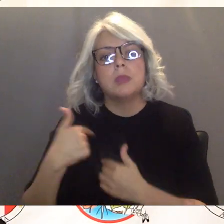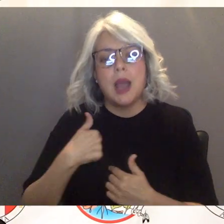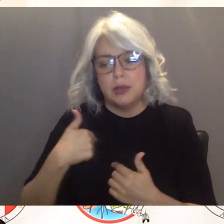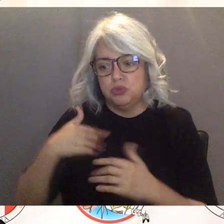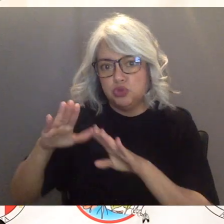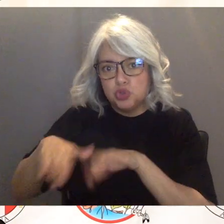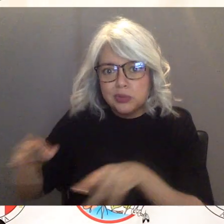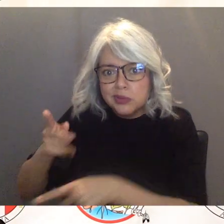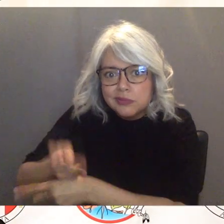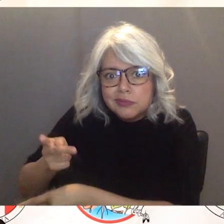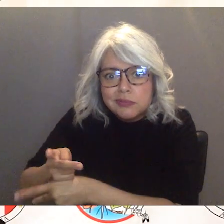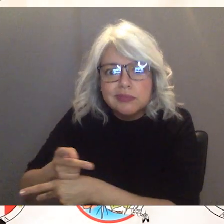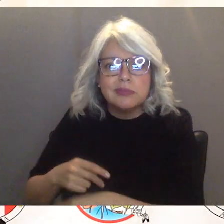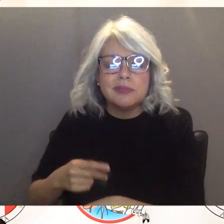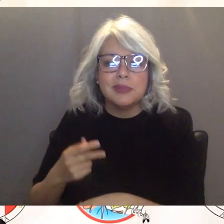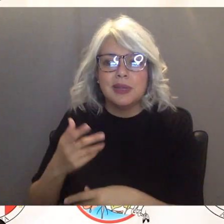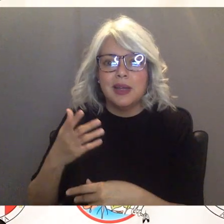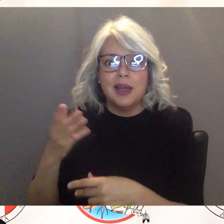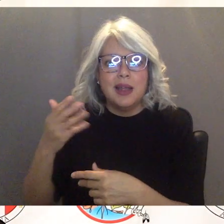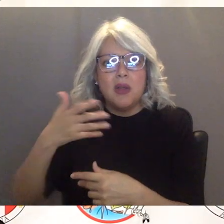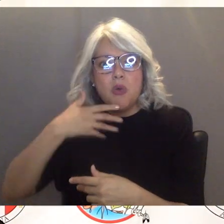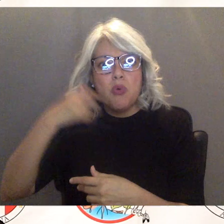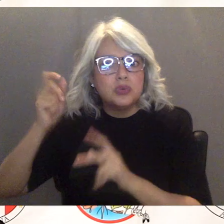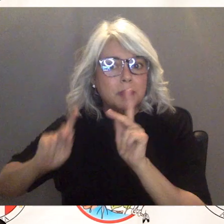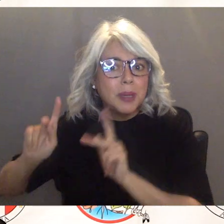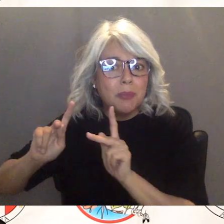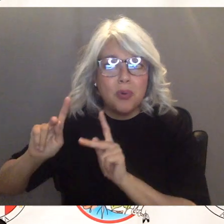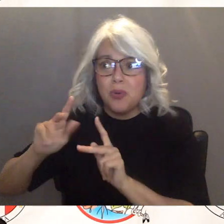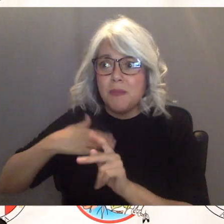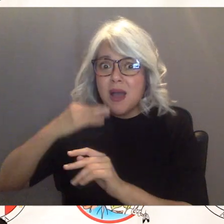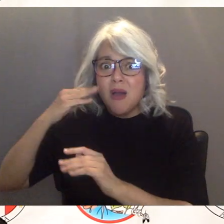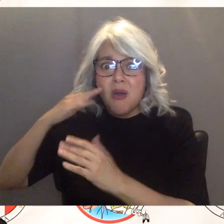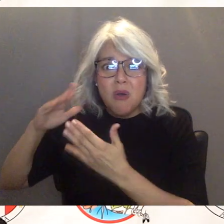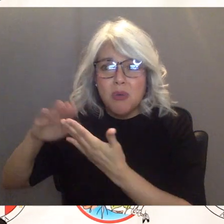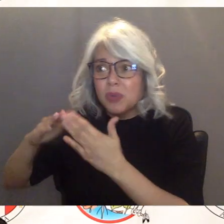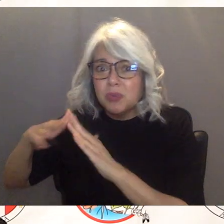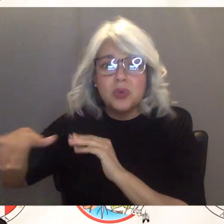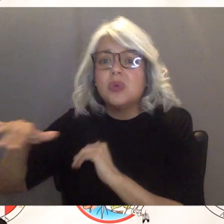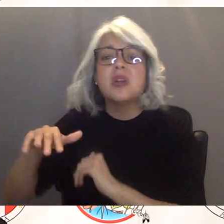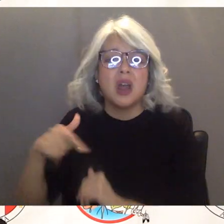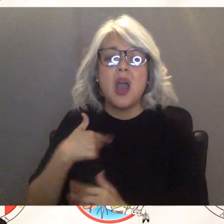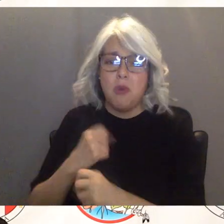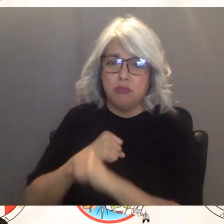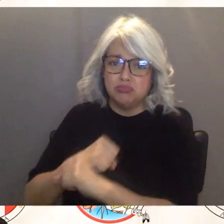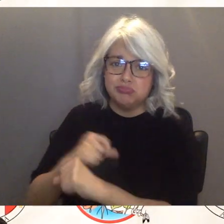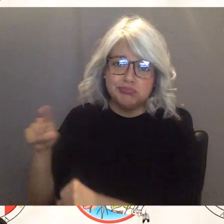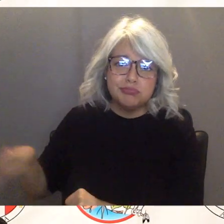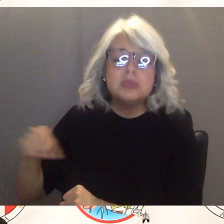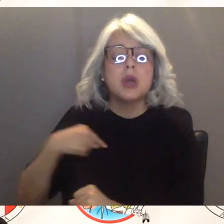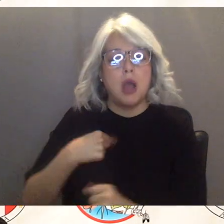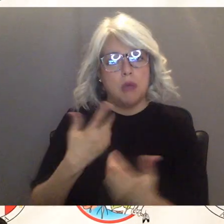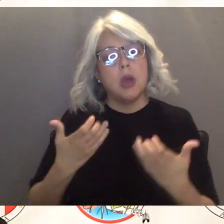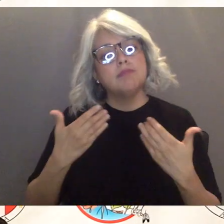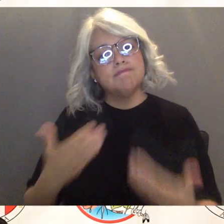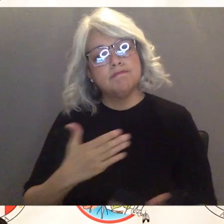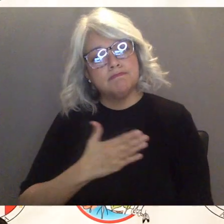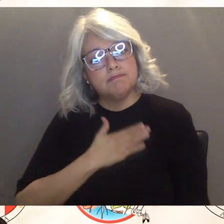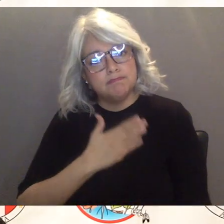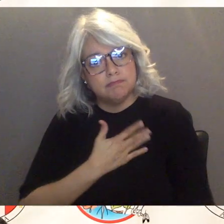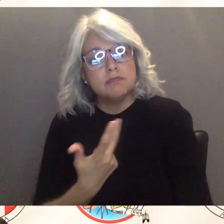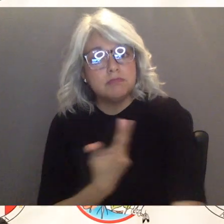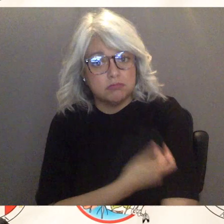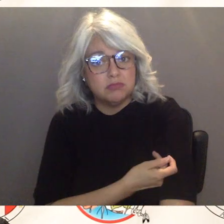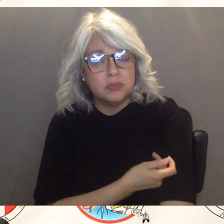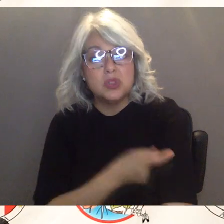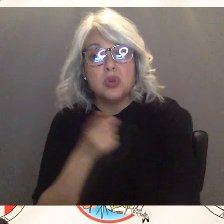vulnerable uh members at home um so she felt that that you know being prepared and i think that allergic reaction